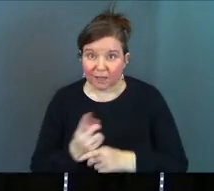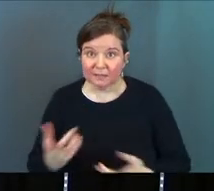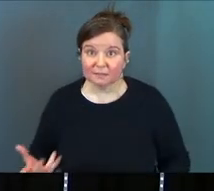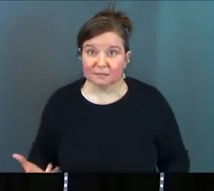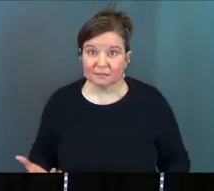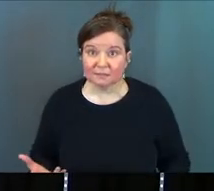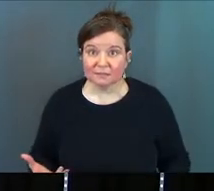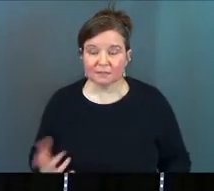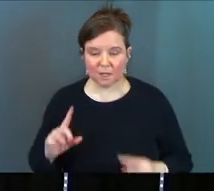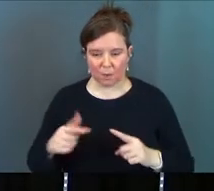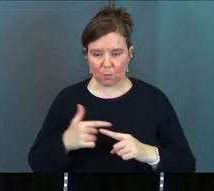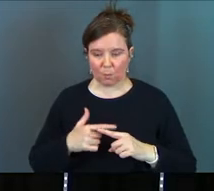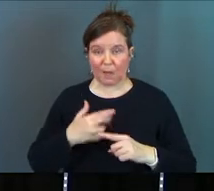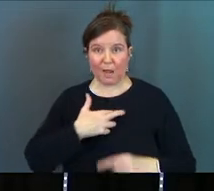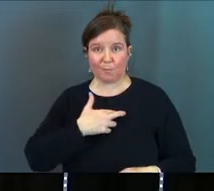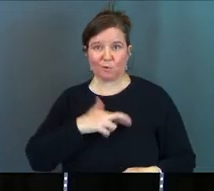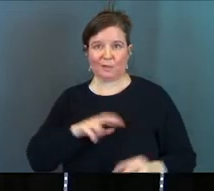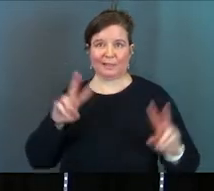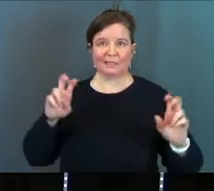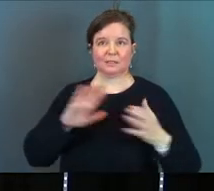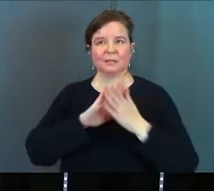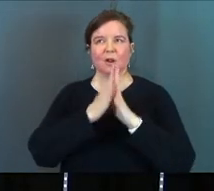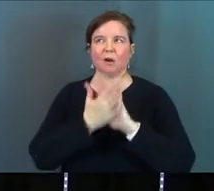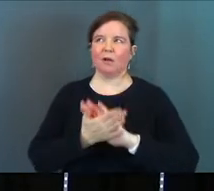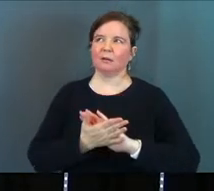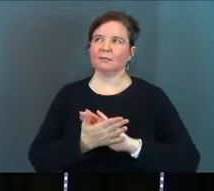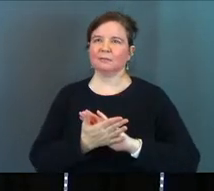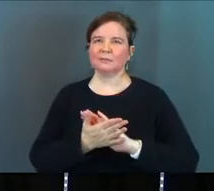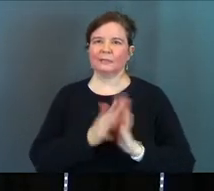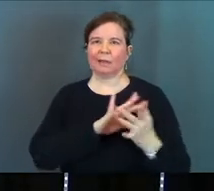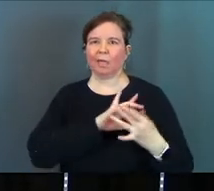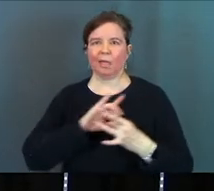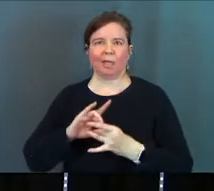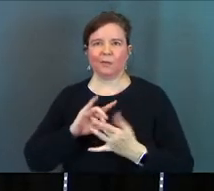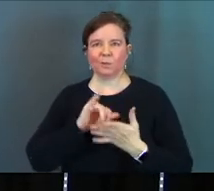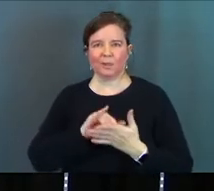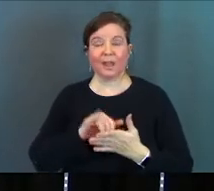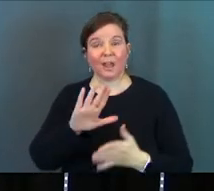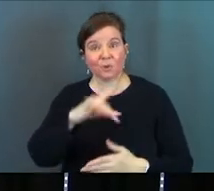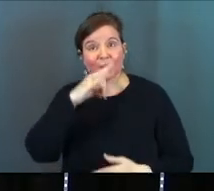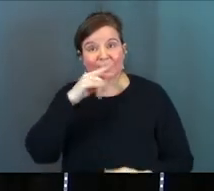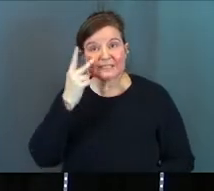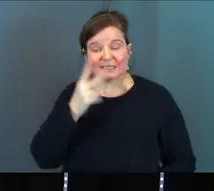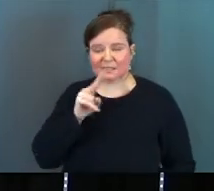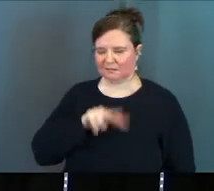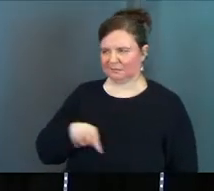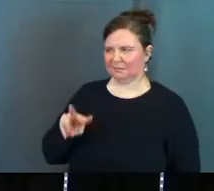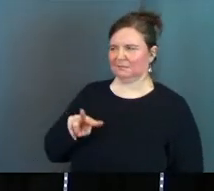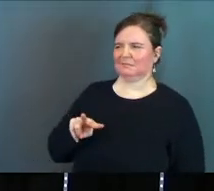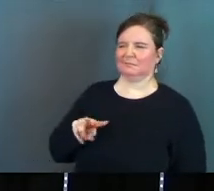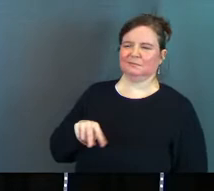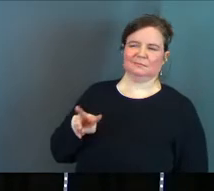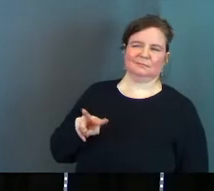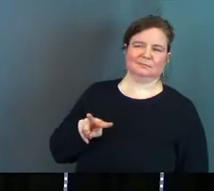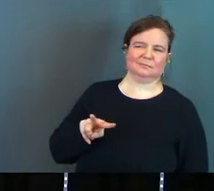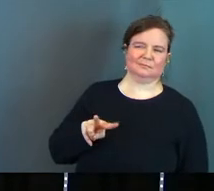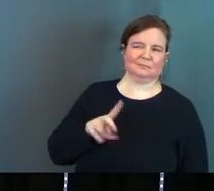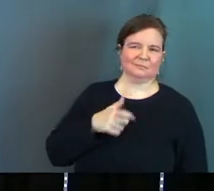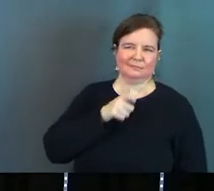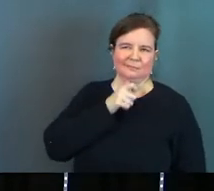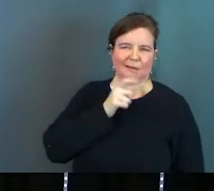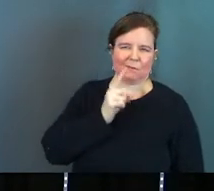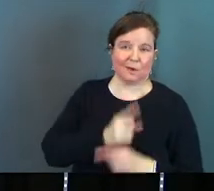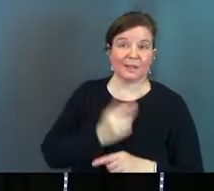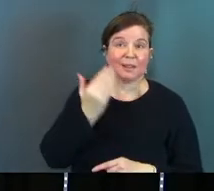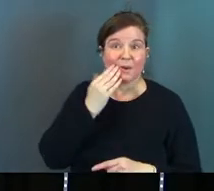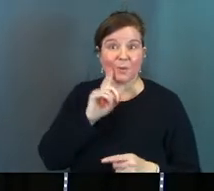And when I'm religious it all gets tied up in that and your kids see the hypocrisy of all that because they